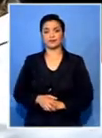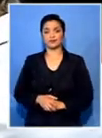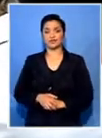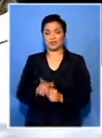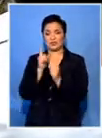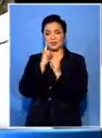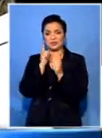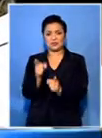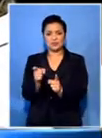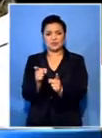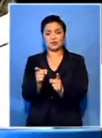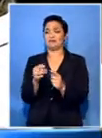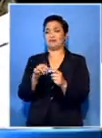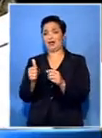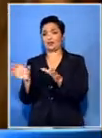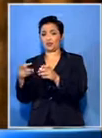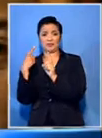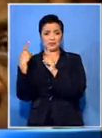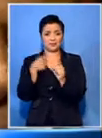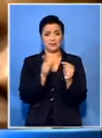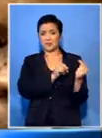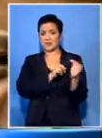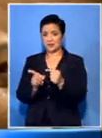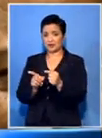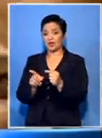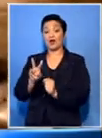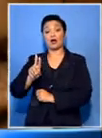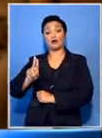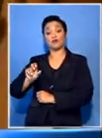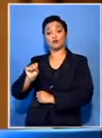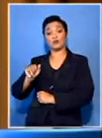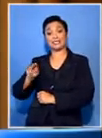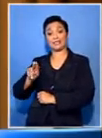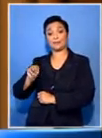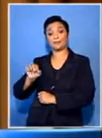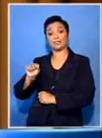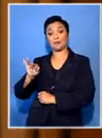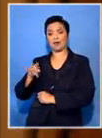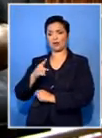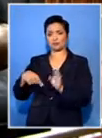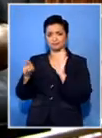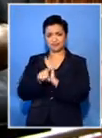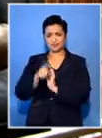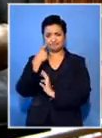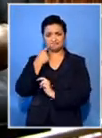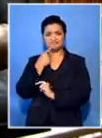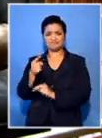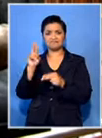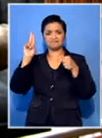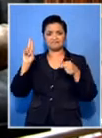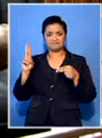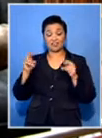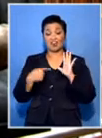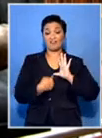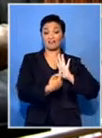Allegations and counter-allegations. Vusi Msimango has made damning disclosures on the stand, implicating Kreacher